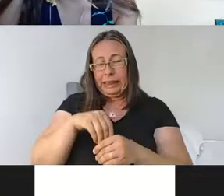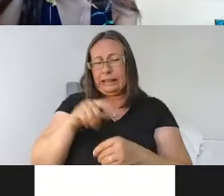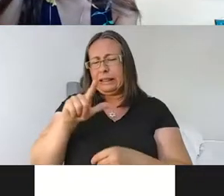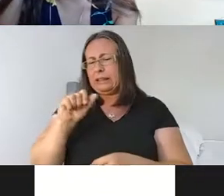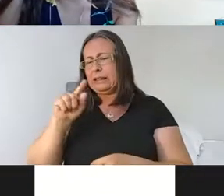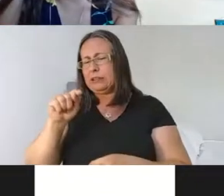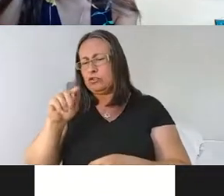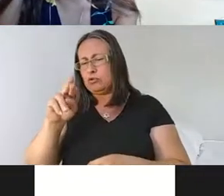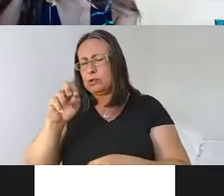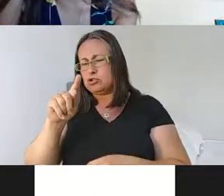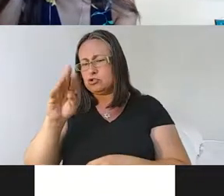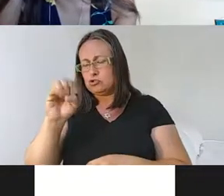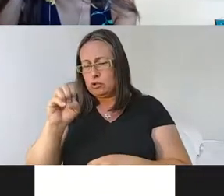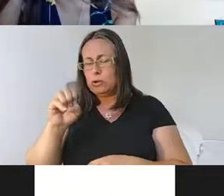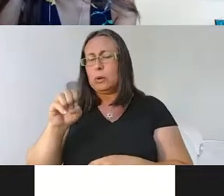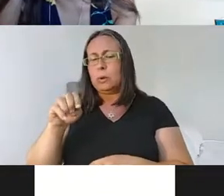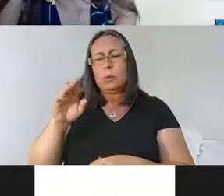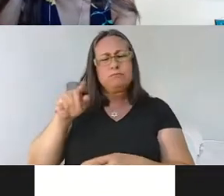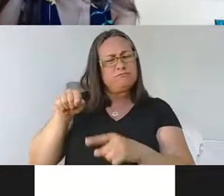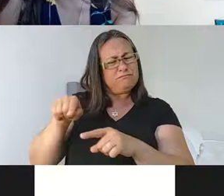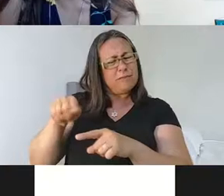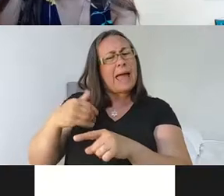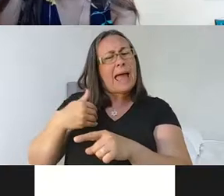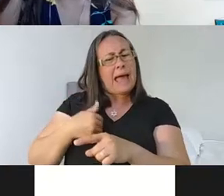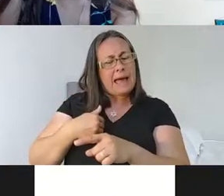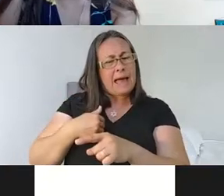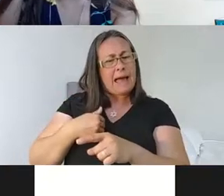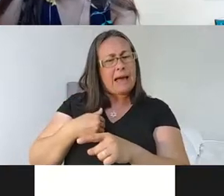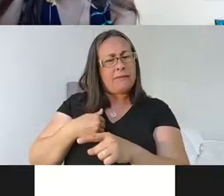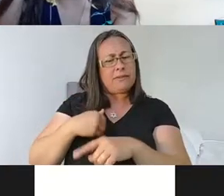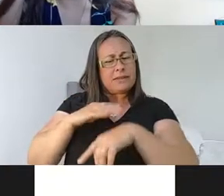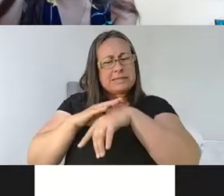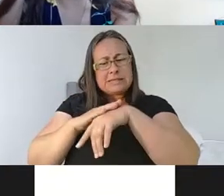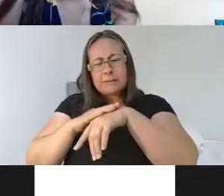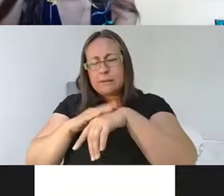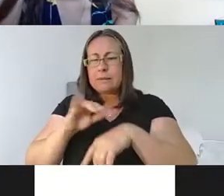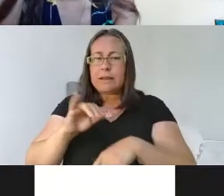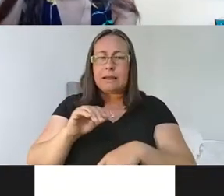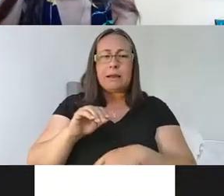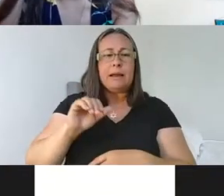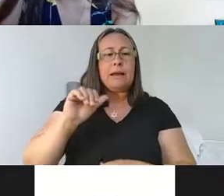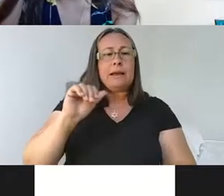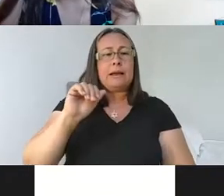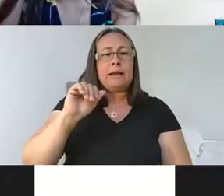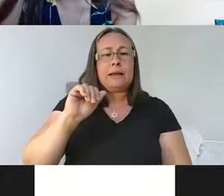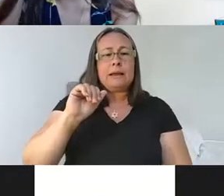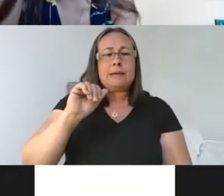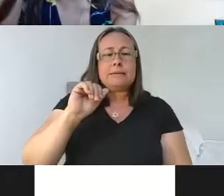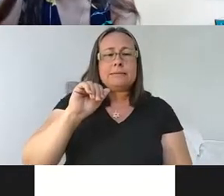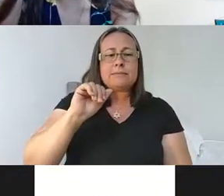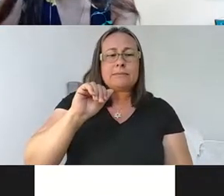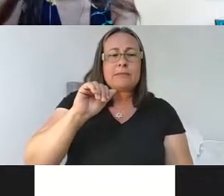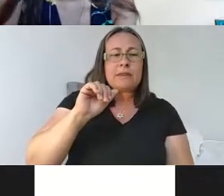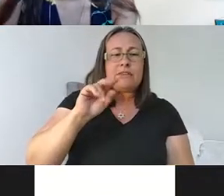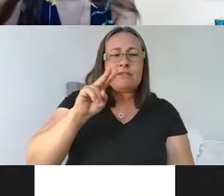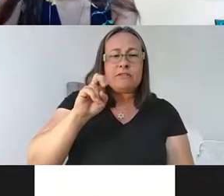do have symptoms like that, you would predict for a motor area like ataxia, um, patients sometimes display